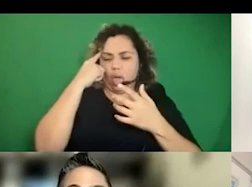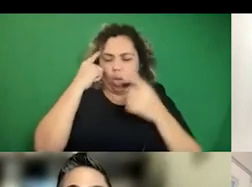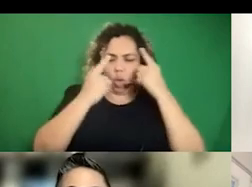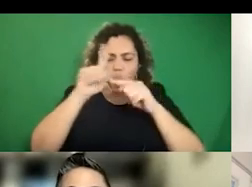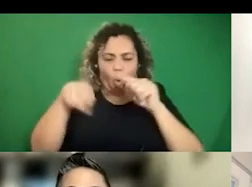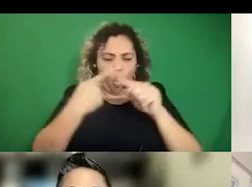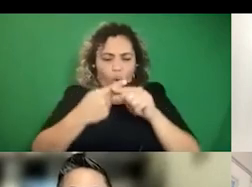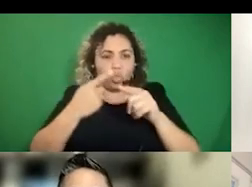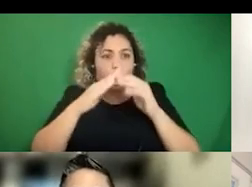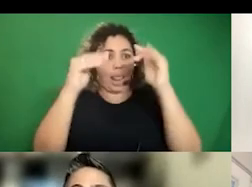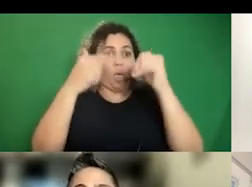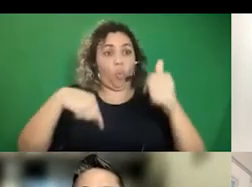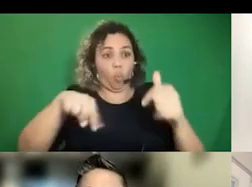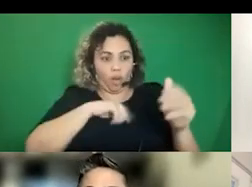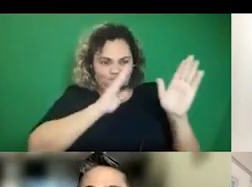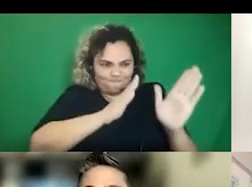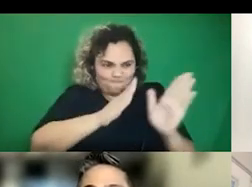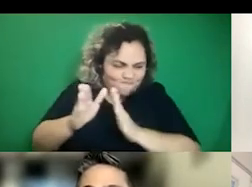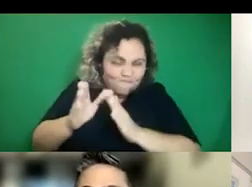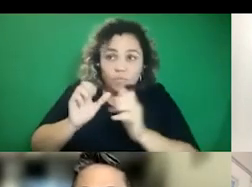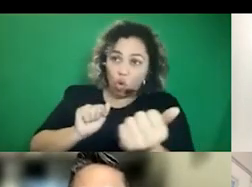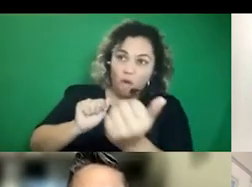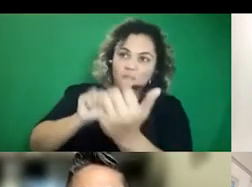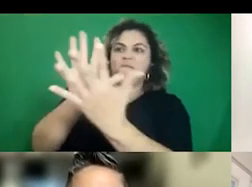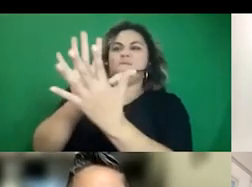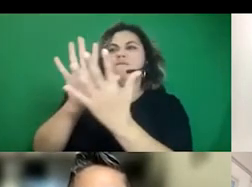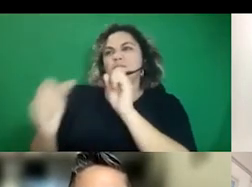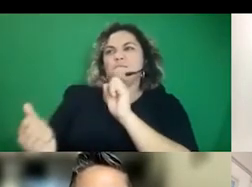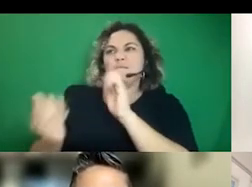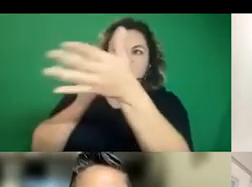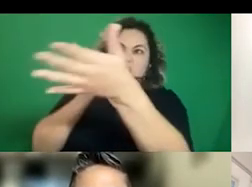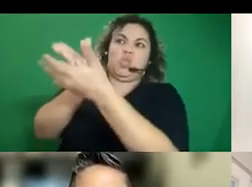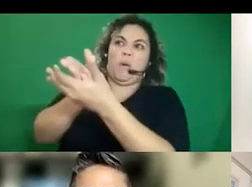which we want to be organizing to, to confront disinformation.